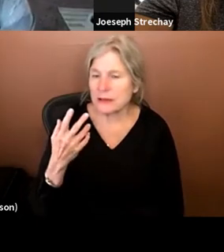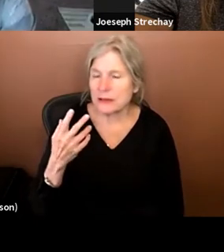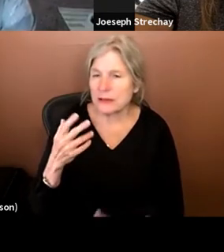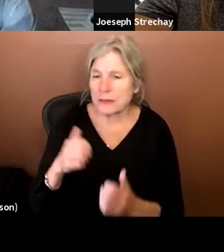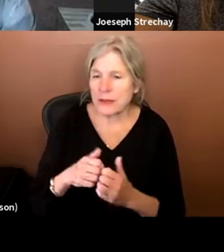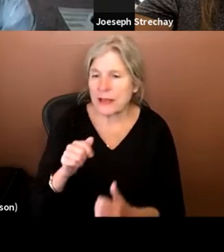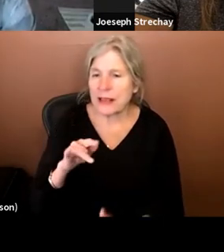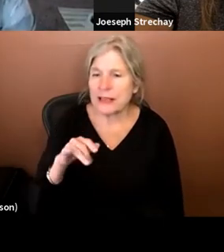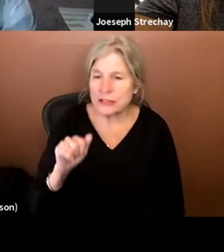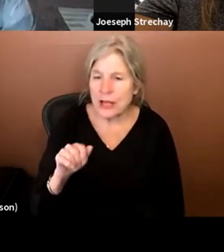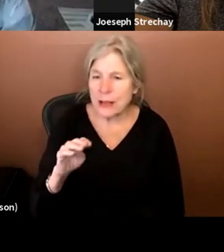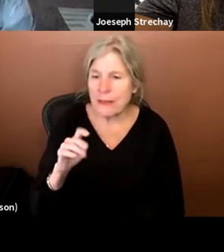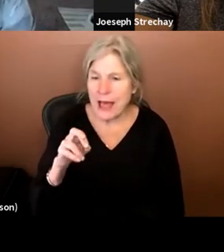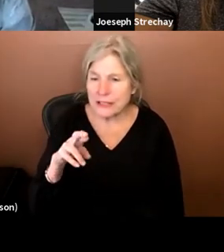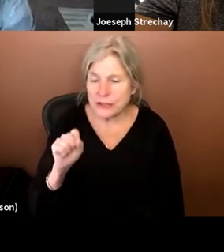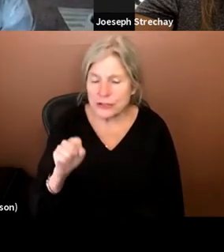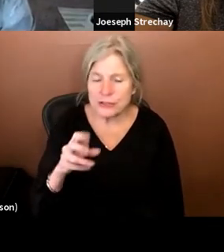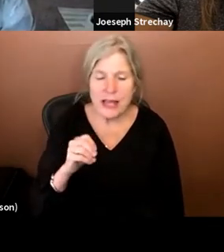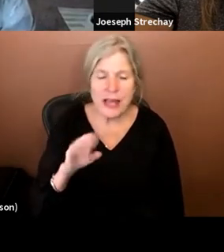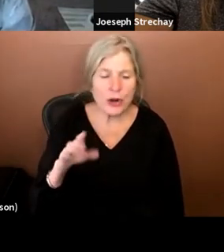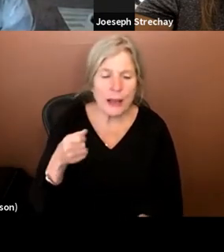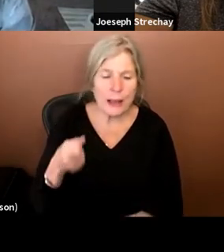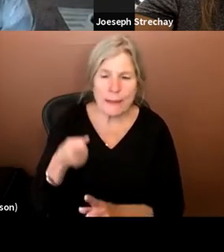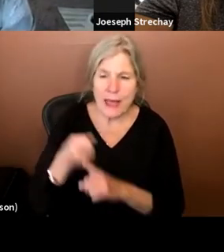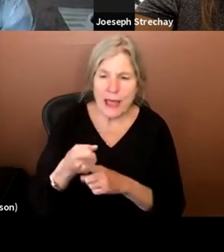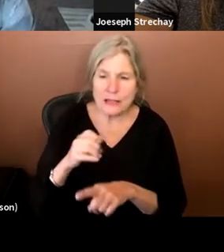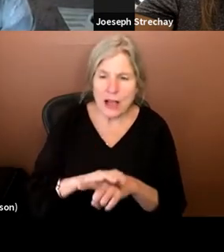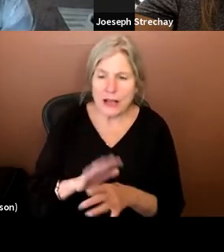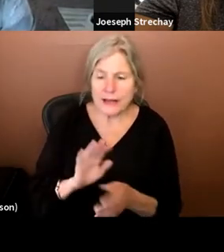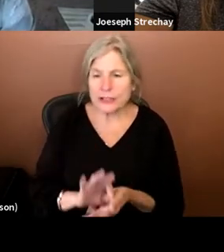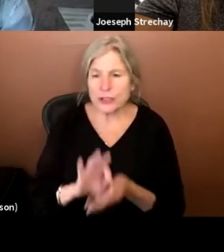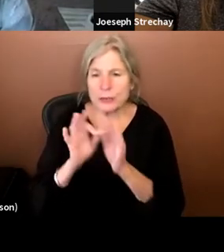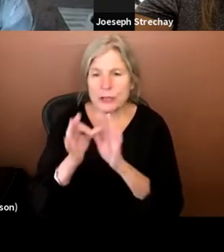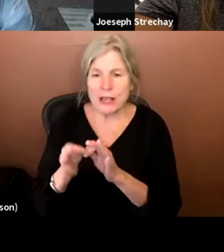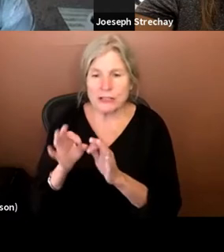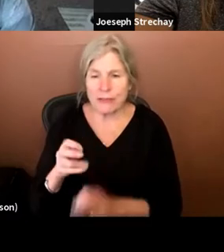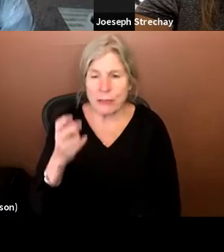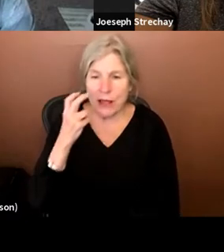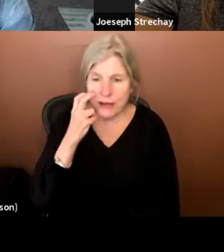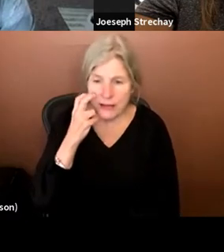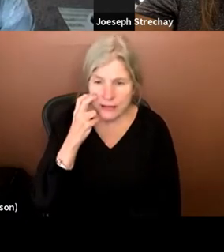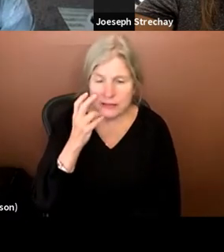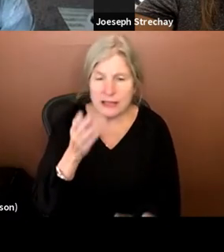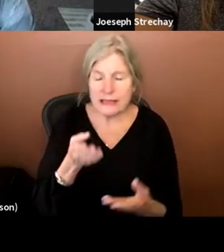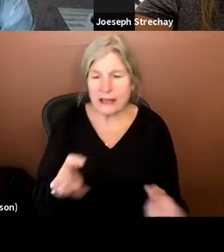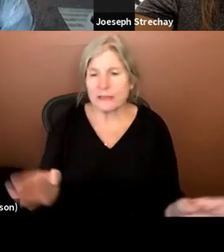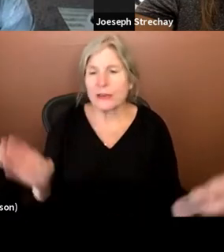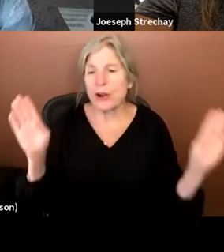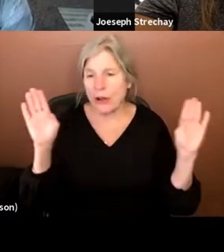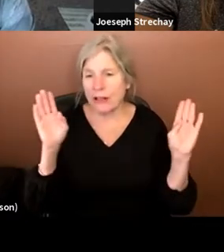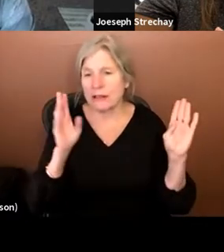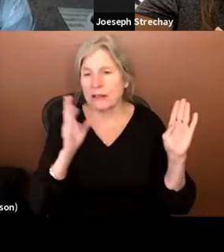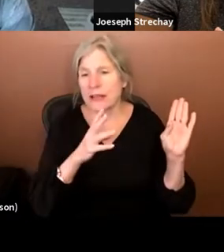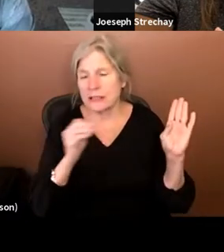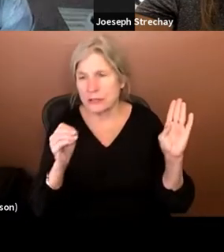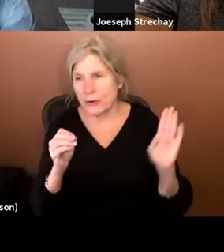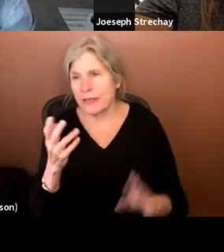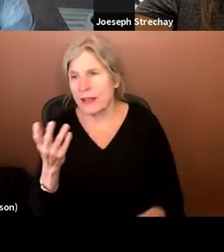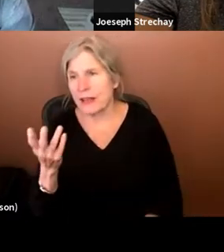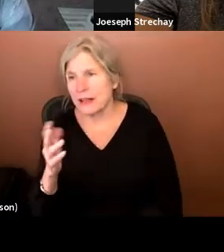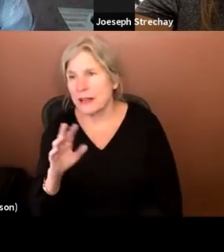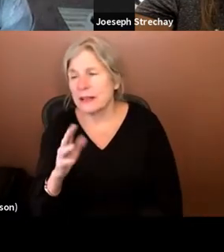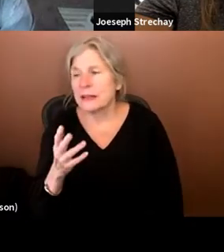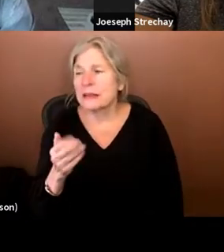and her impact on interpretations of blindness overall. And, and, sort of the,